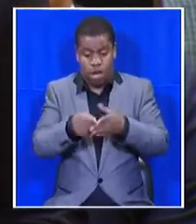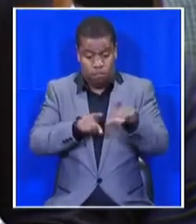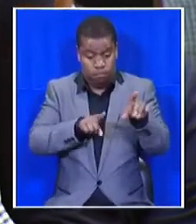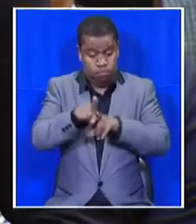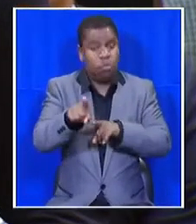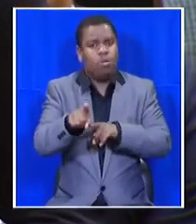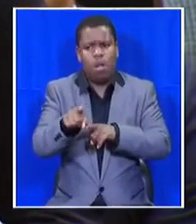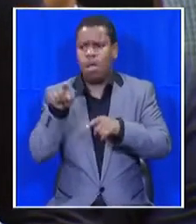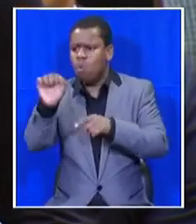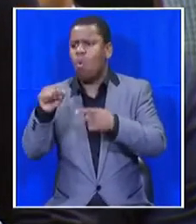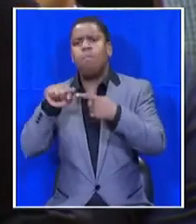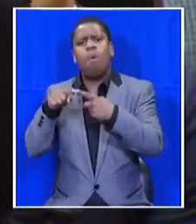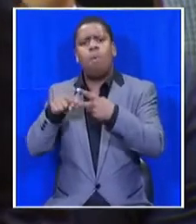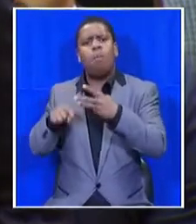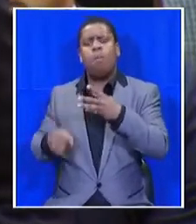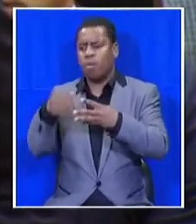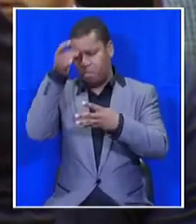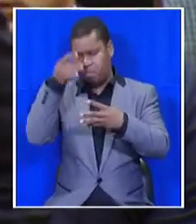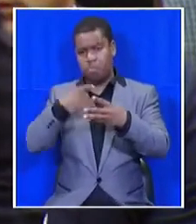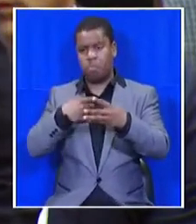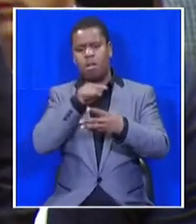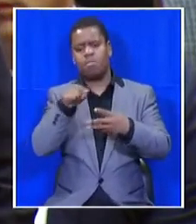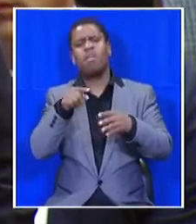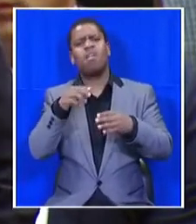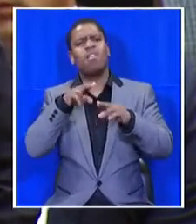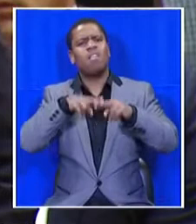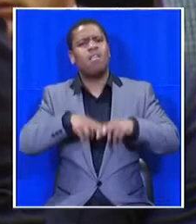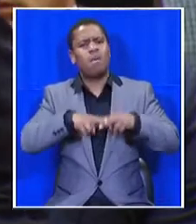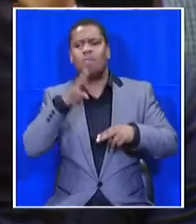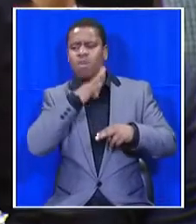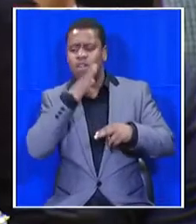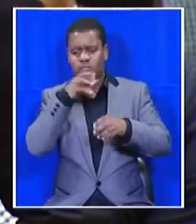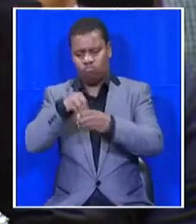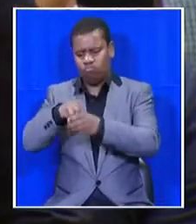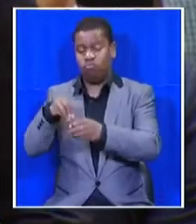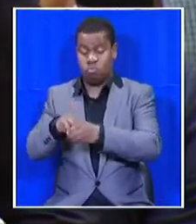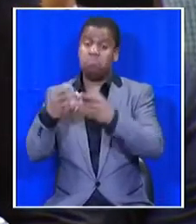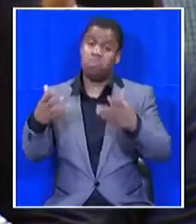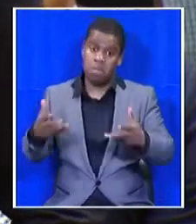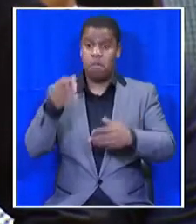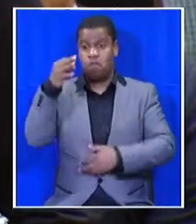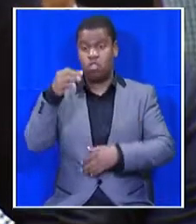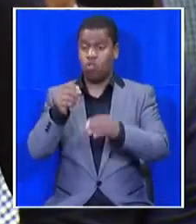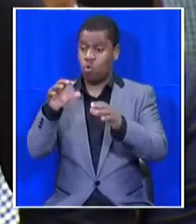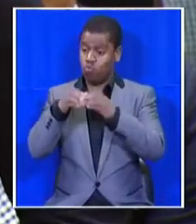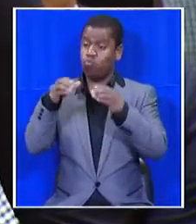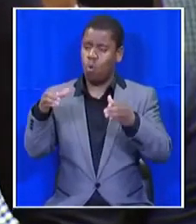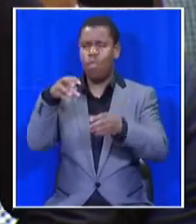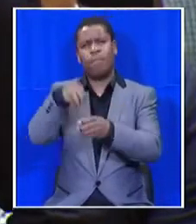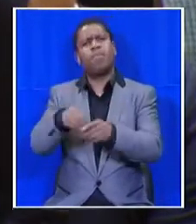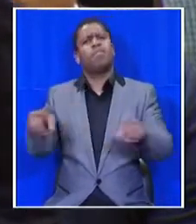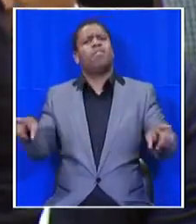the point that you've also made, which is to say, they must depend on private sector involvement, and companies such as Future Growth are part of that.